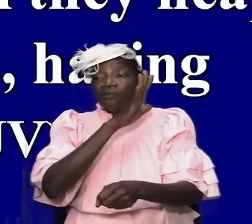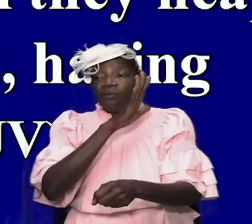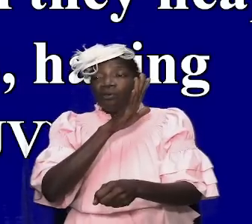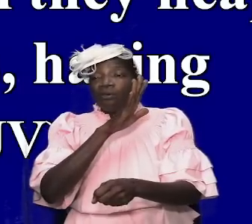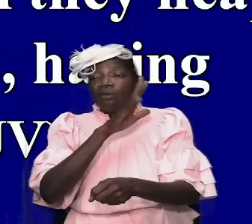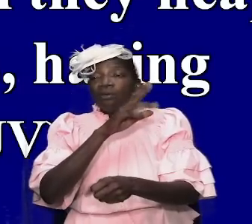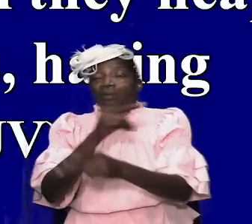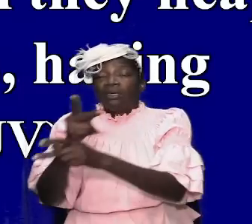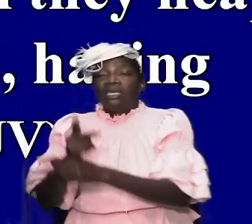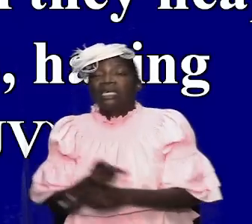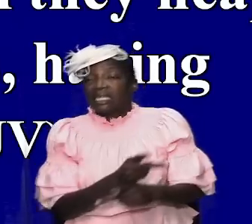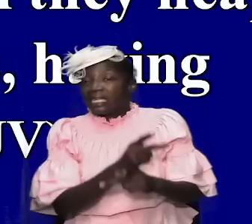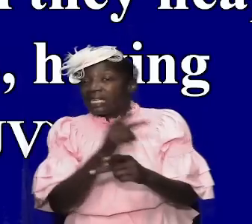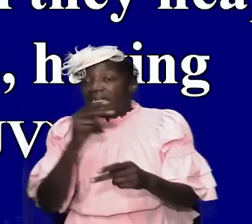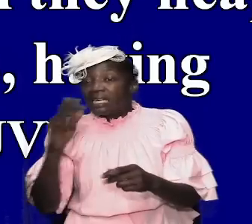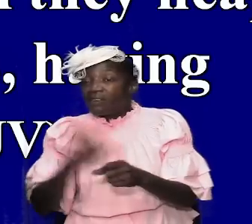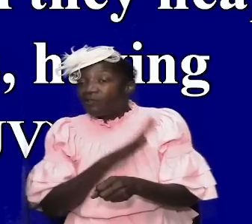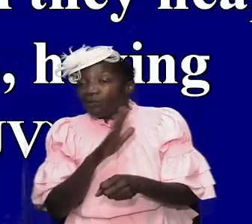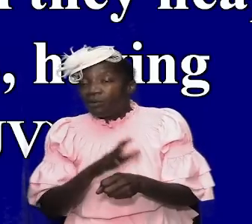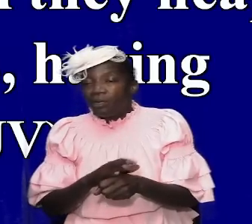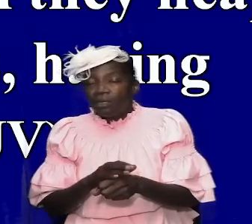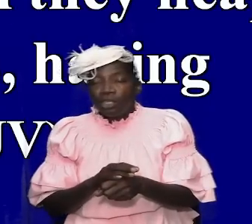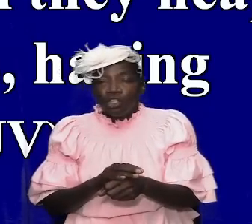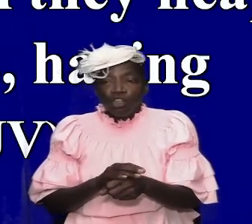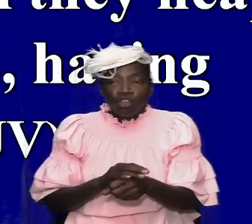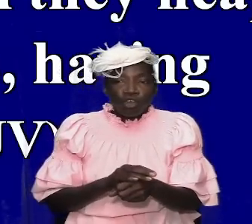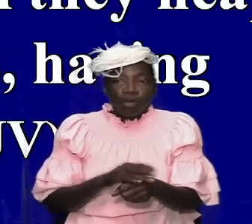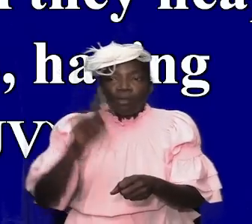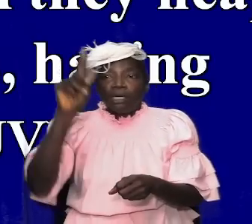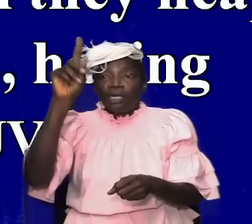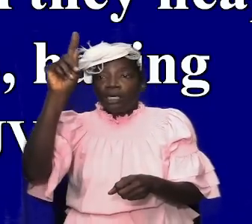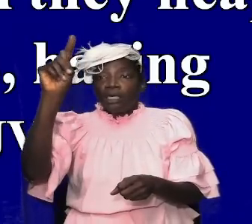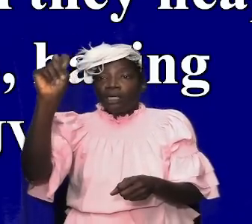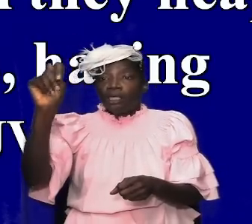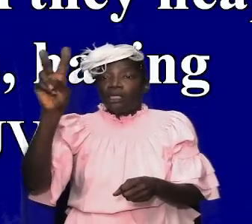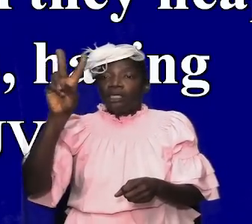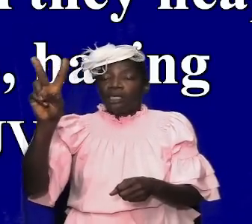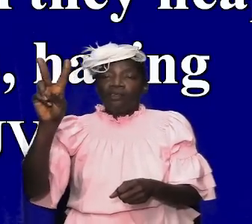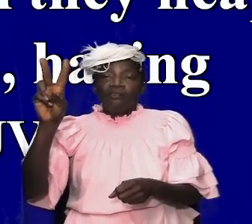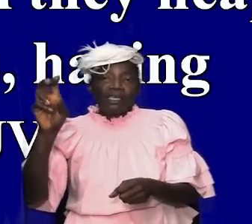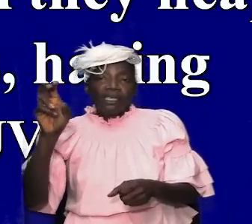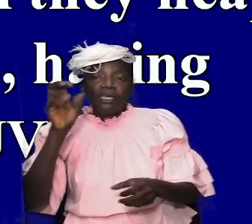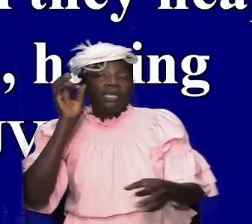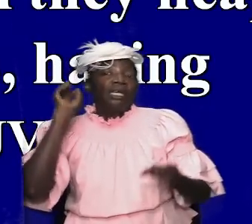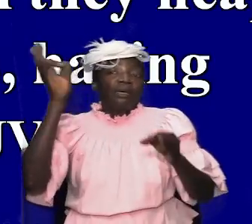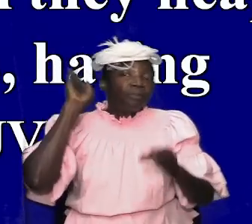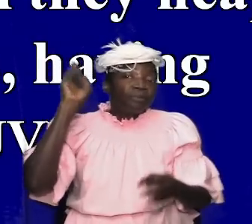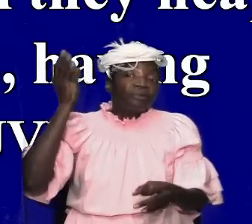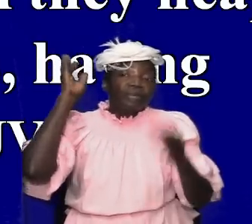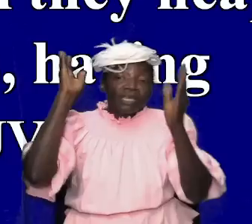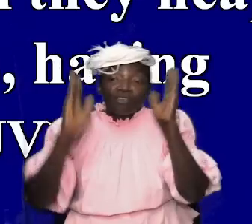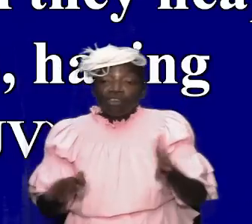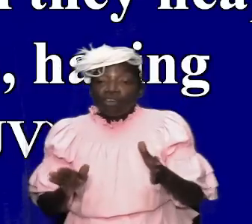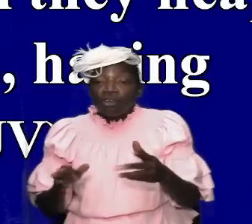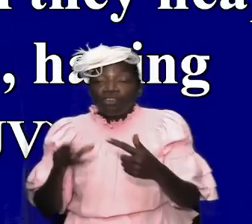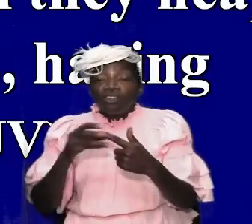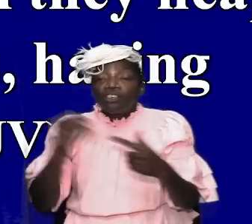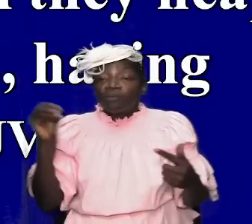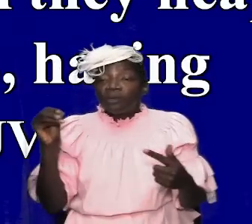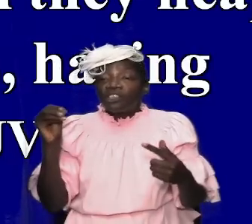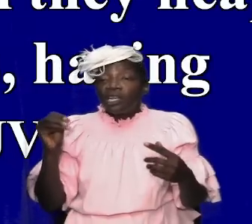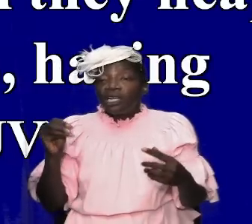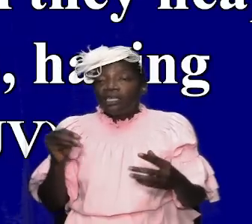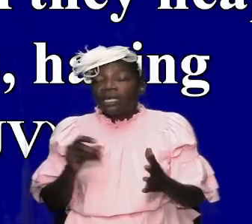lot of televangelists around that they they they have just somehow specialized in